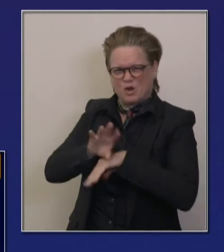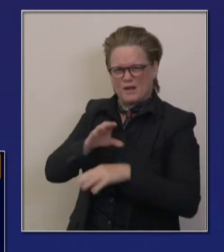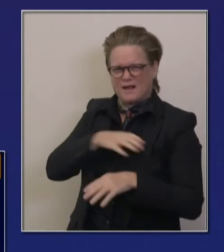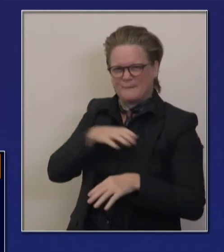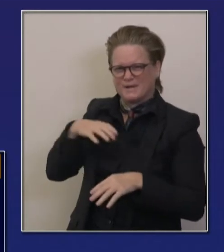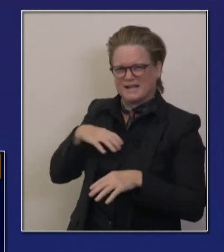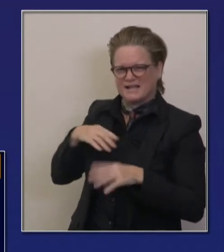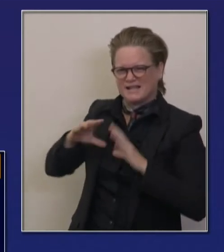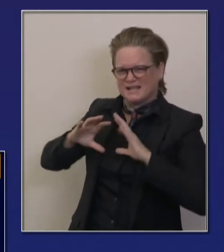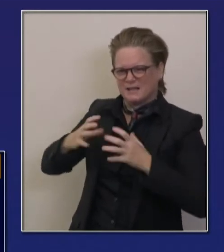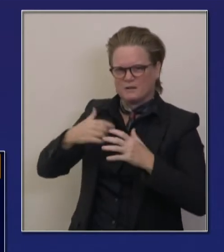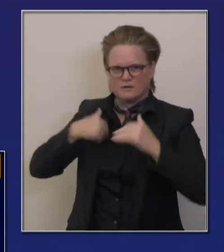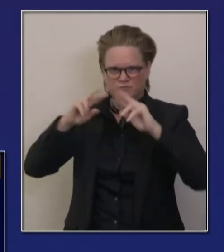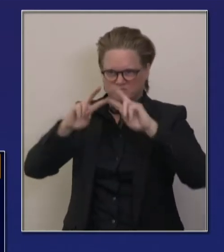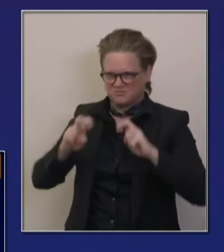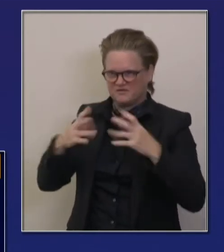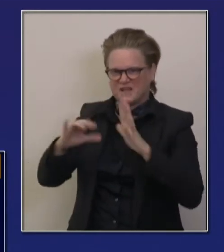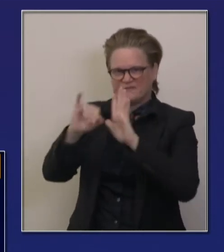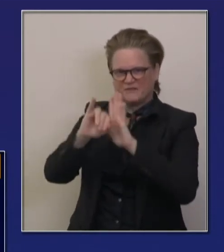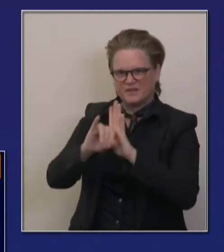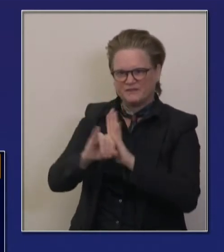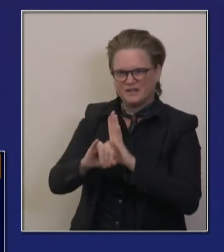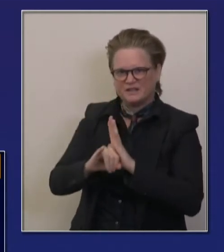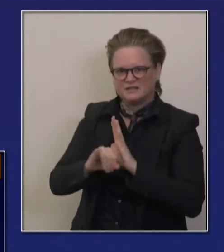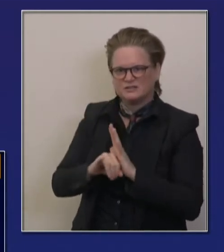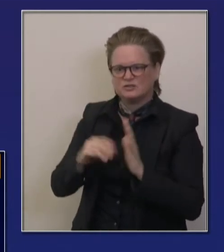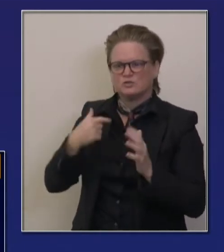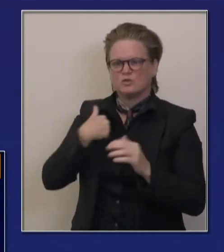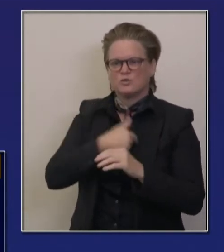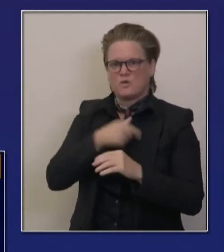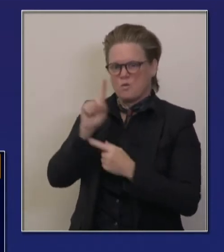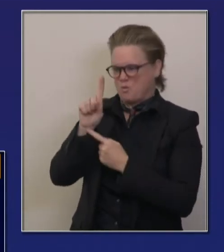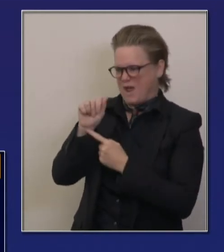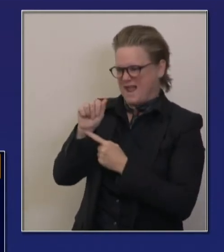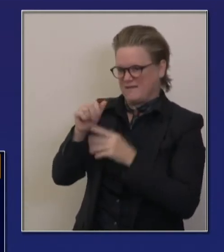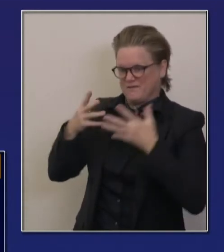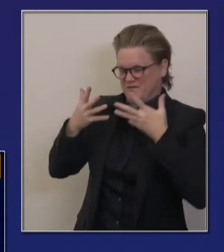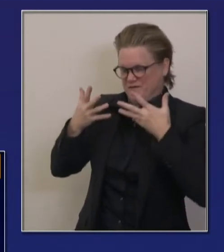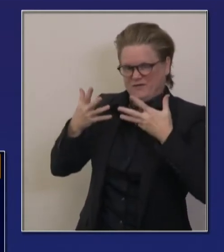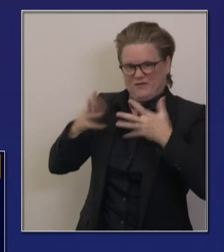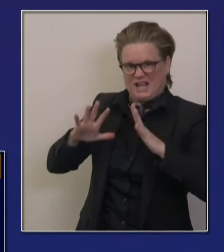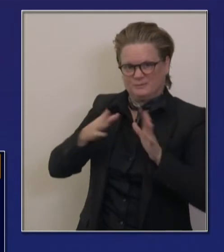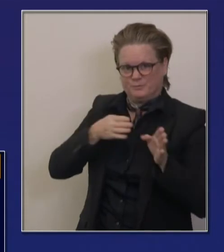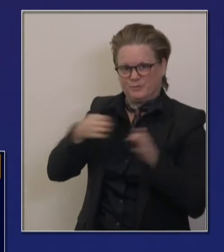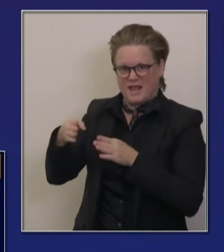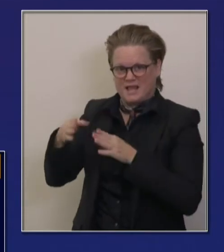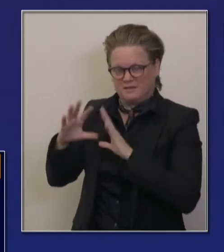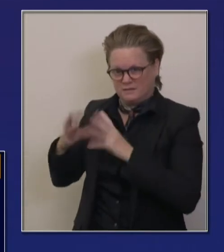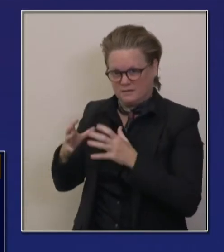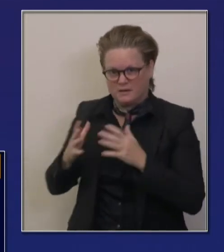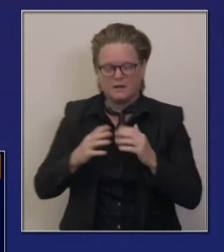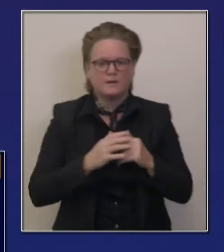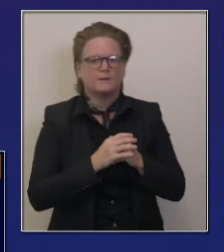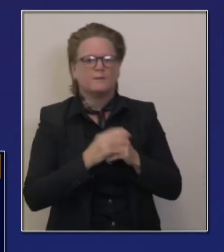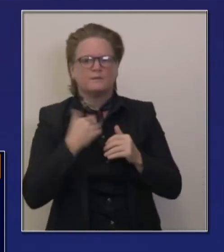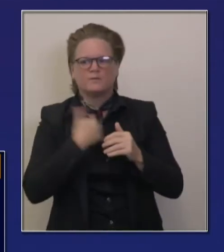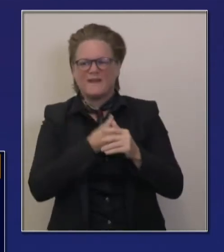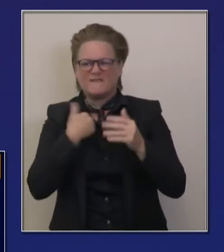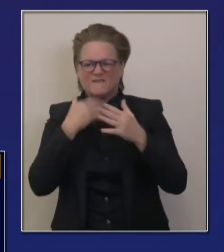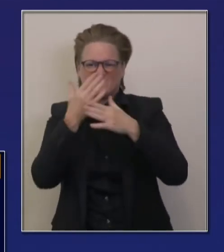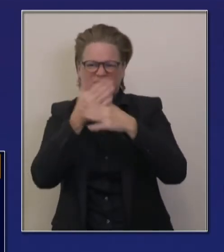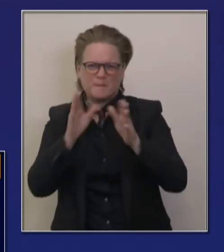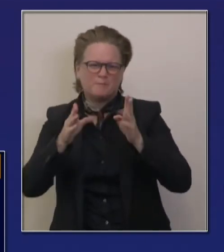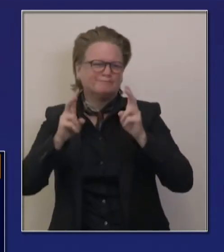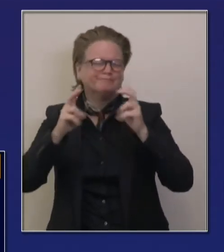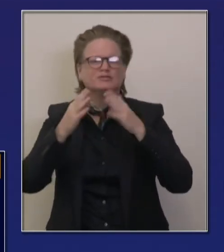1a has complete. It's up to the website. Their next public meeting, and these are public meetings. We want you to